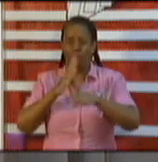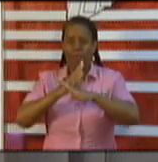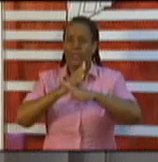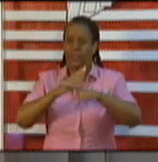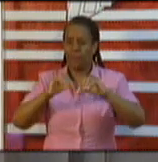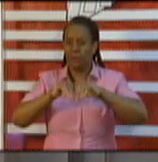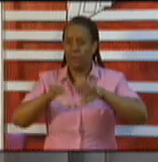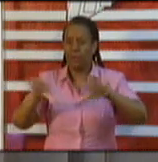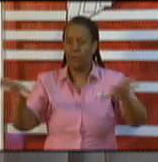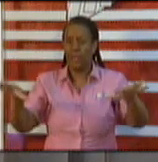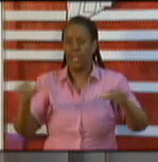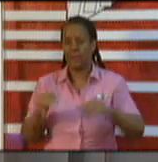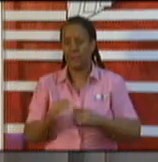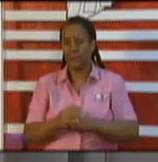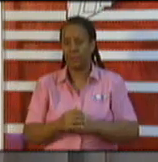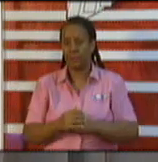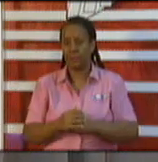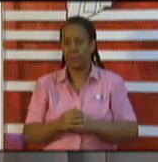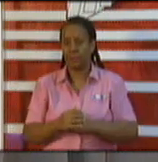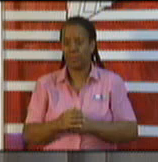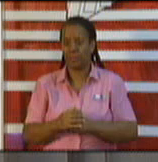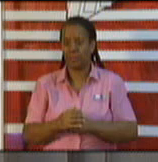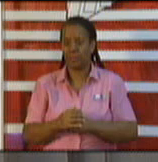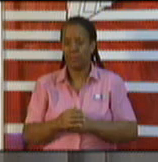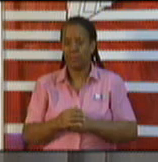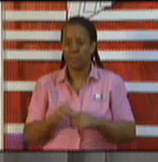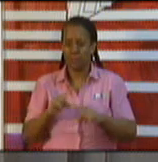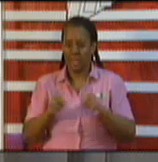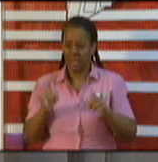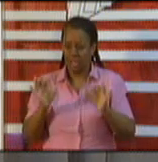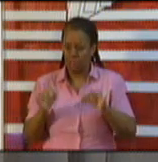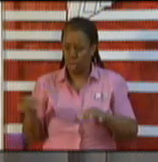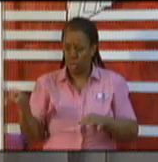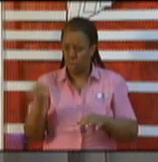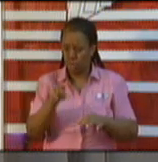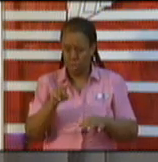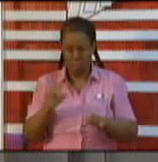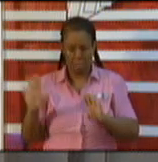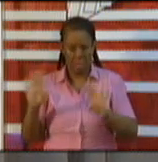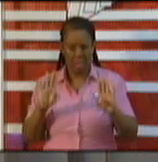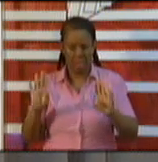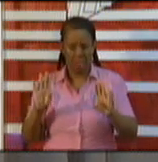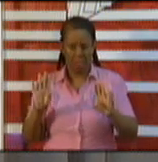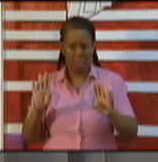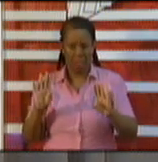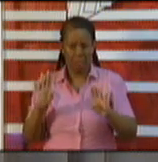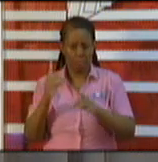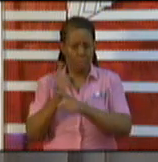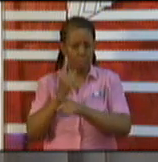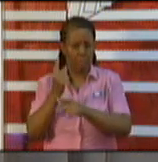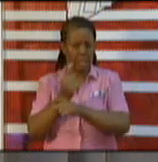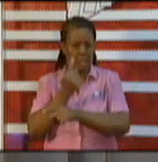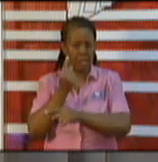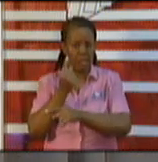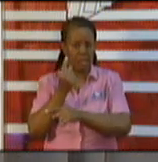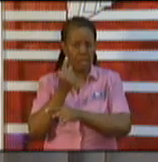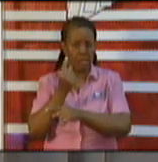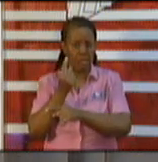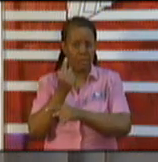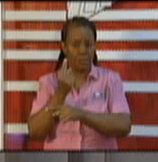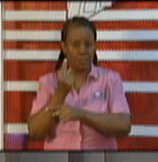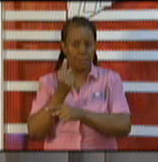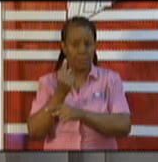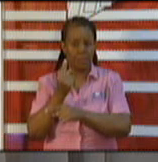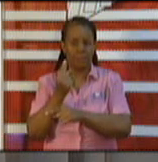our country. But the behavior that we've observed taking place over the last 72-plus hours has given us great